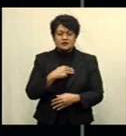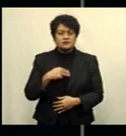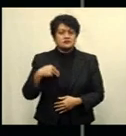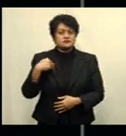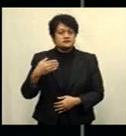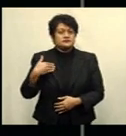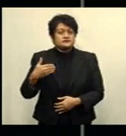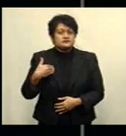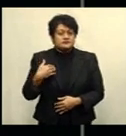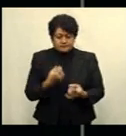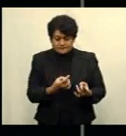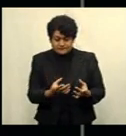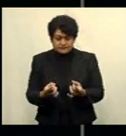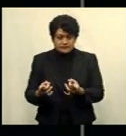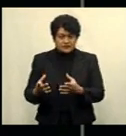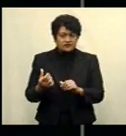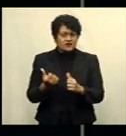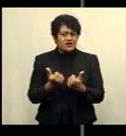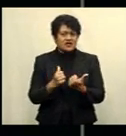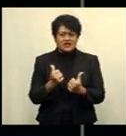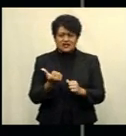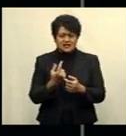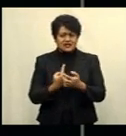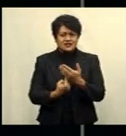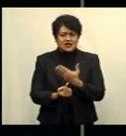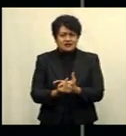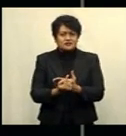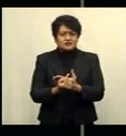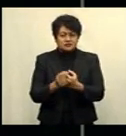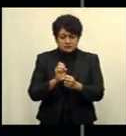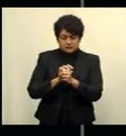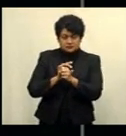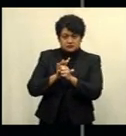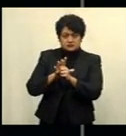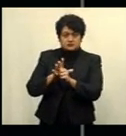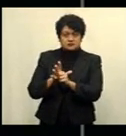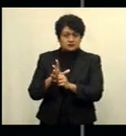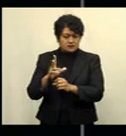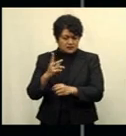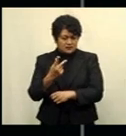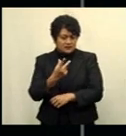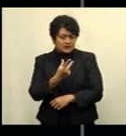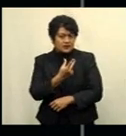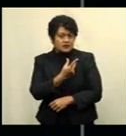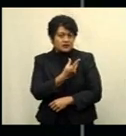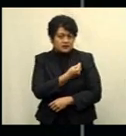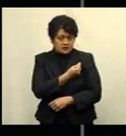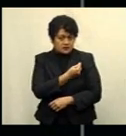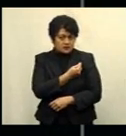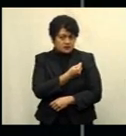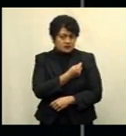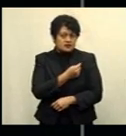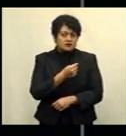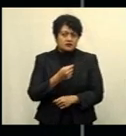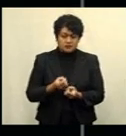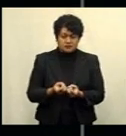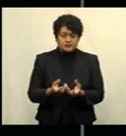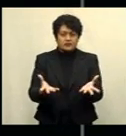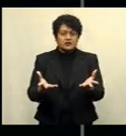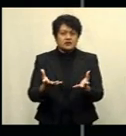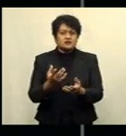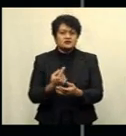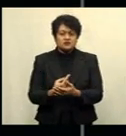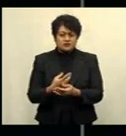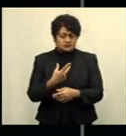Health was prepared for any scenario before the COVID-19 AstraZeneca vaccine was rolled out. Vaccination Task Force